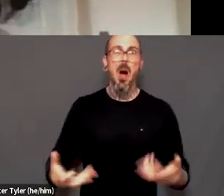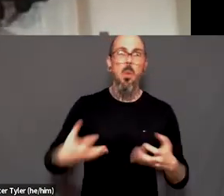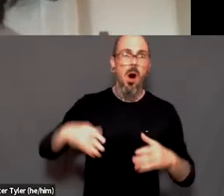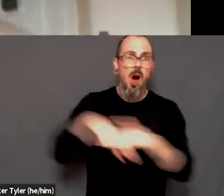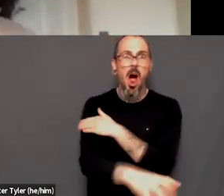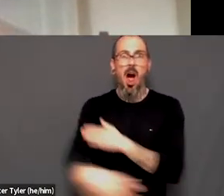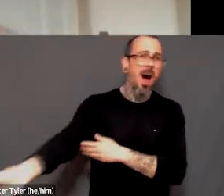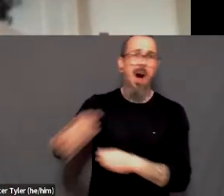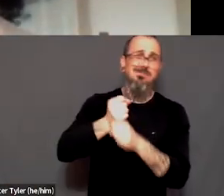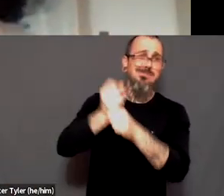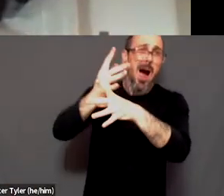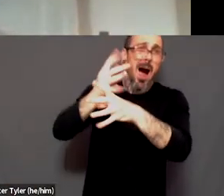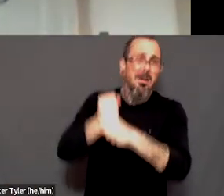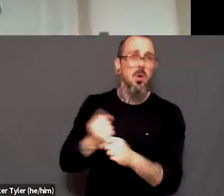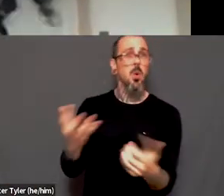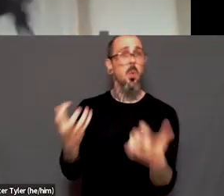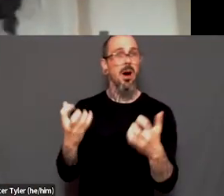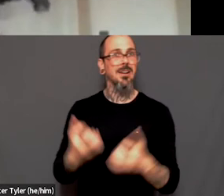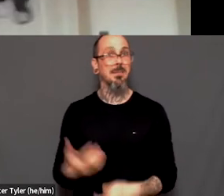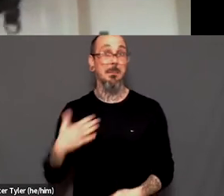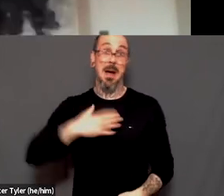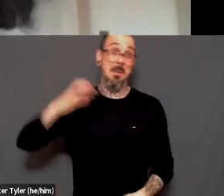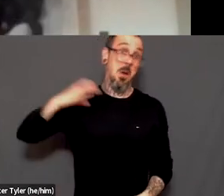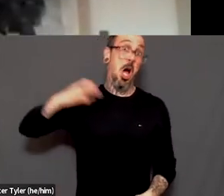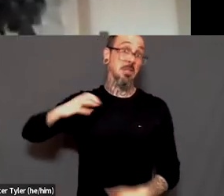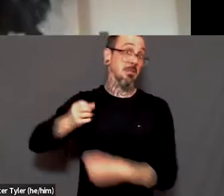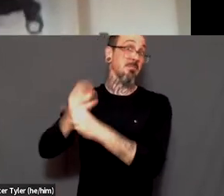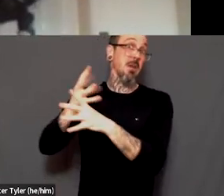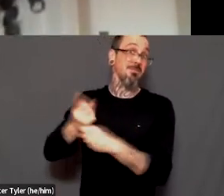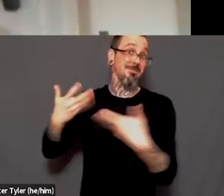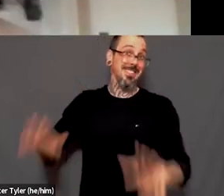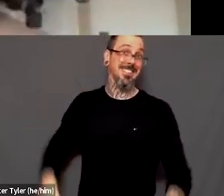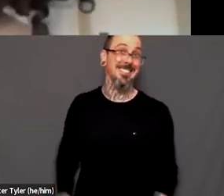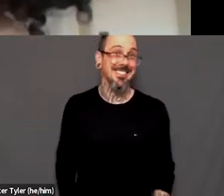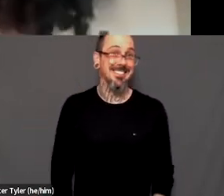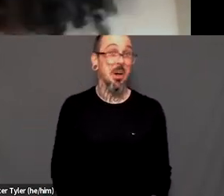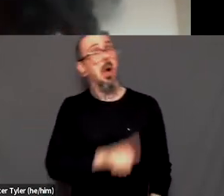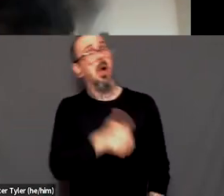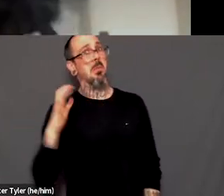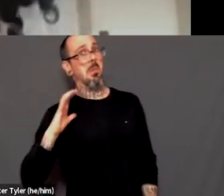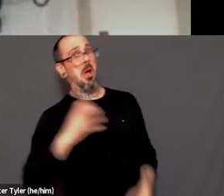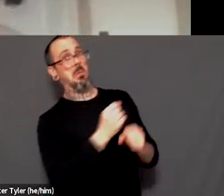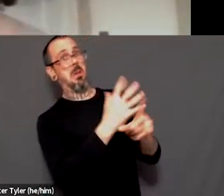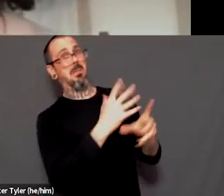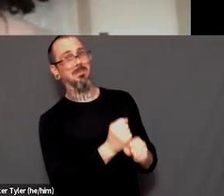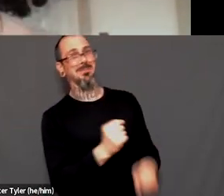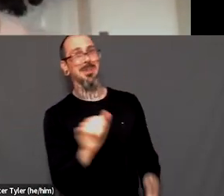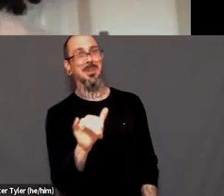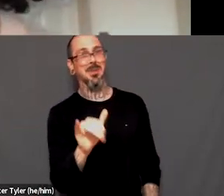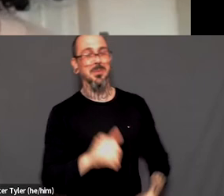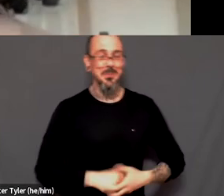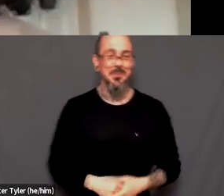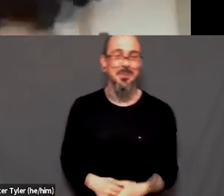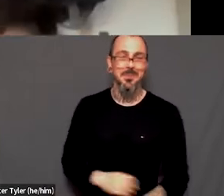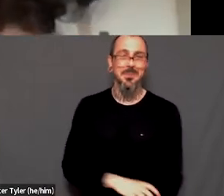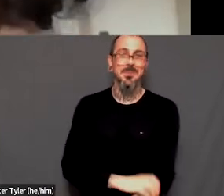bosses or somebody else's boss. don't care. What are they going to do? Fire me? I'm brown. Uh, they can't. It's racist. Um,